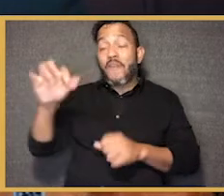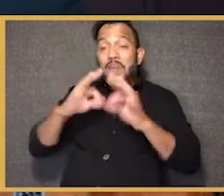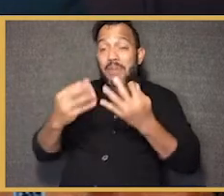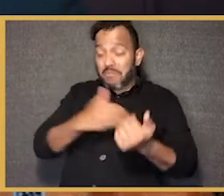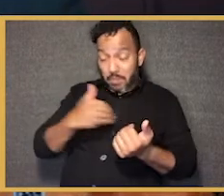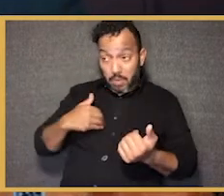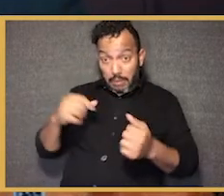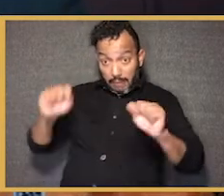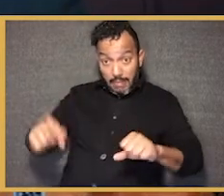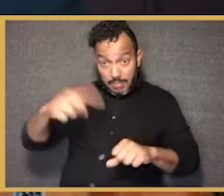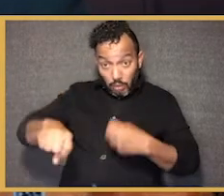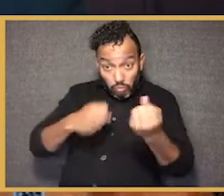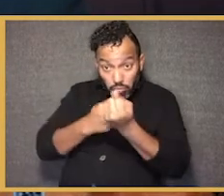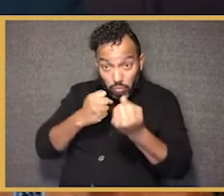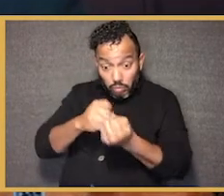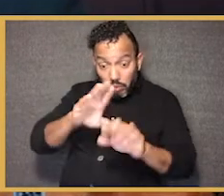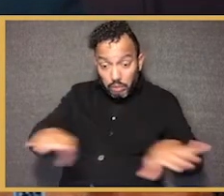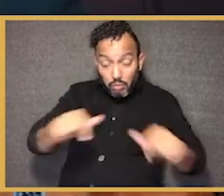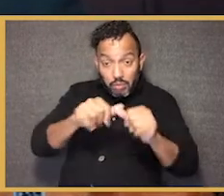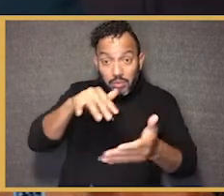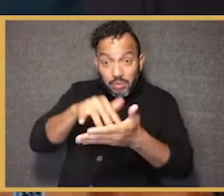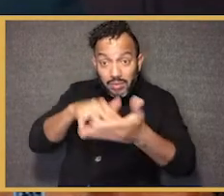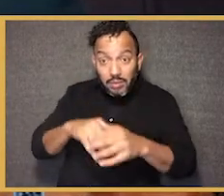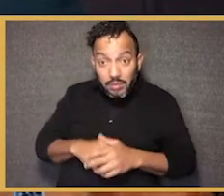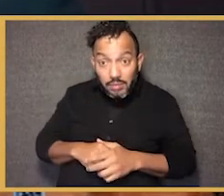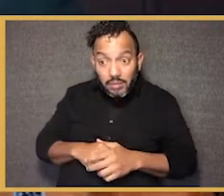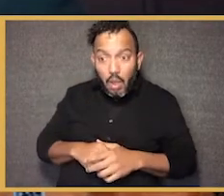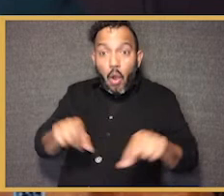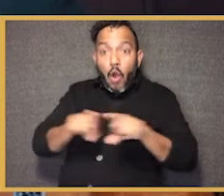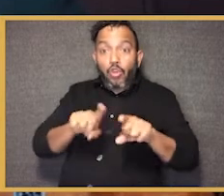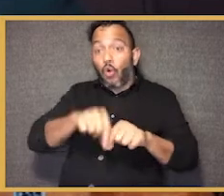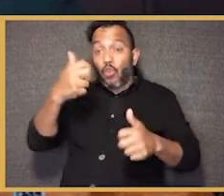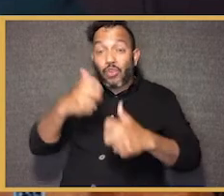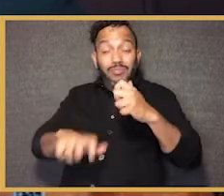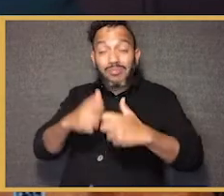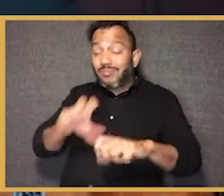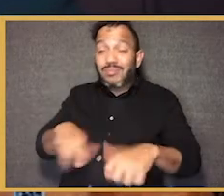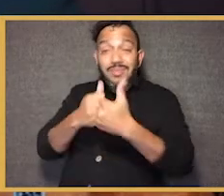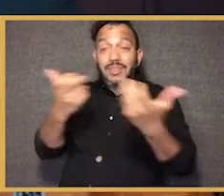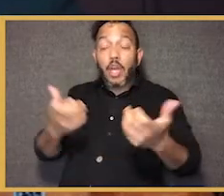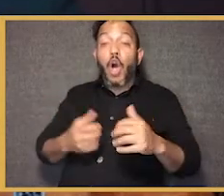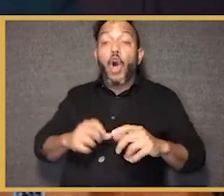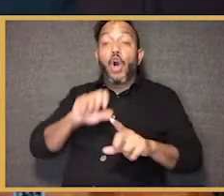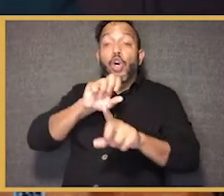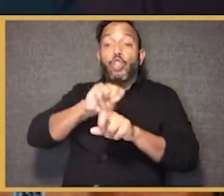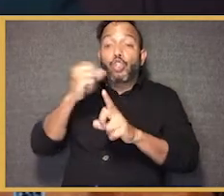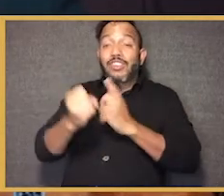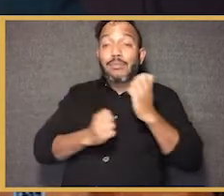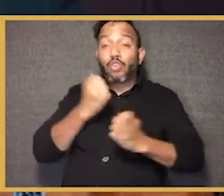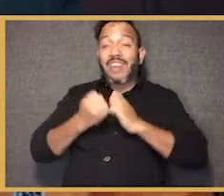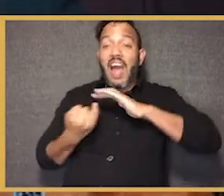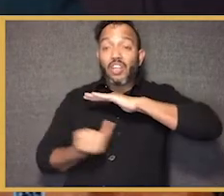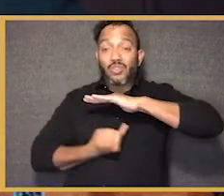didn't necessarily have that parent support. And we had a challenge of sort of social emotional isolation, right? You know,